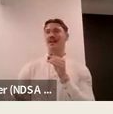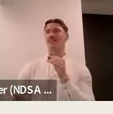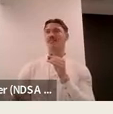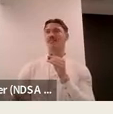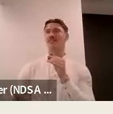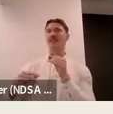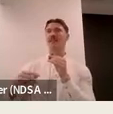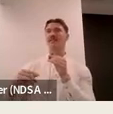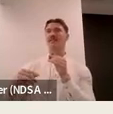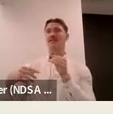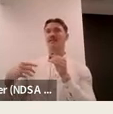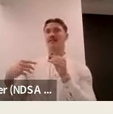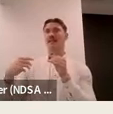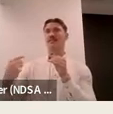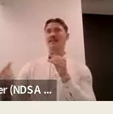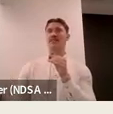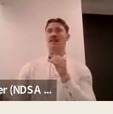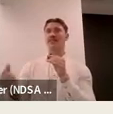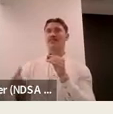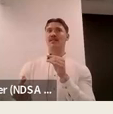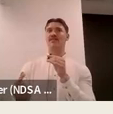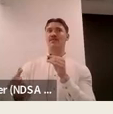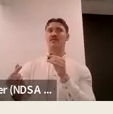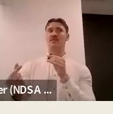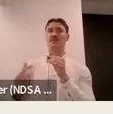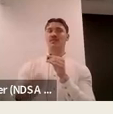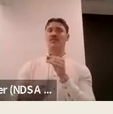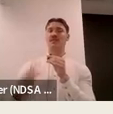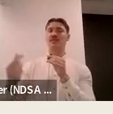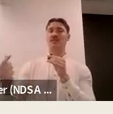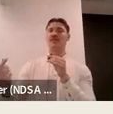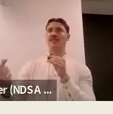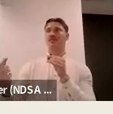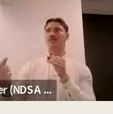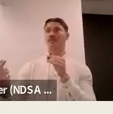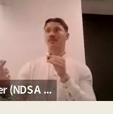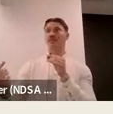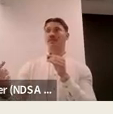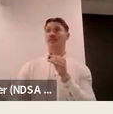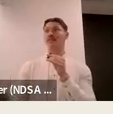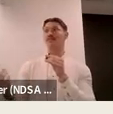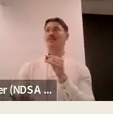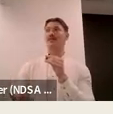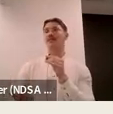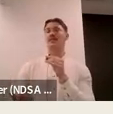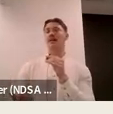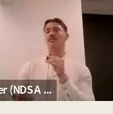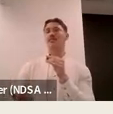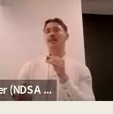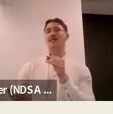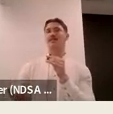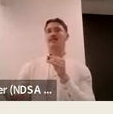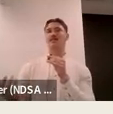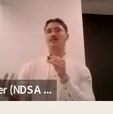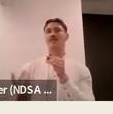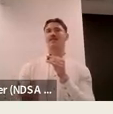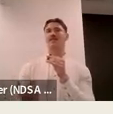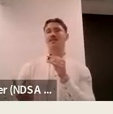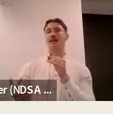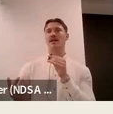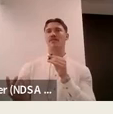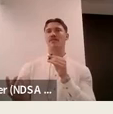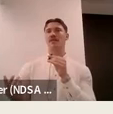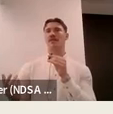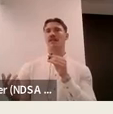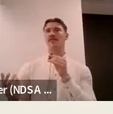fantastic um but what we need is the best practice from individuals to be moved to that policy level so when we're united with our lecturers with